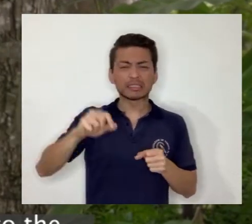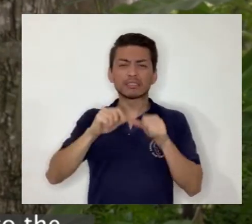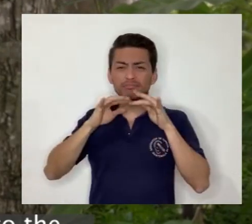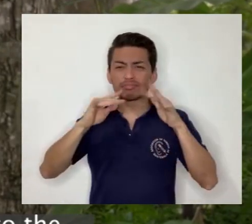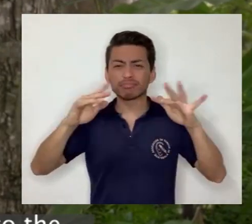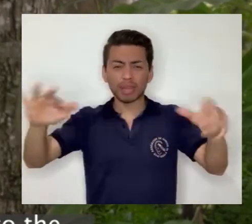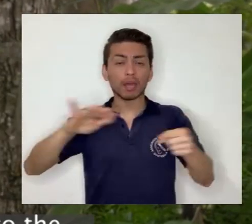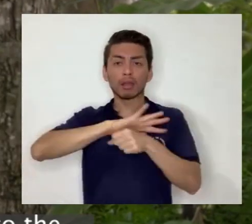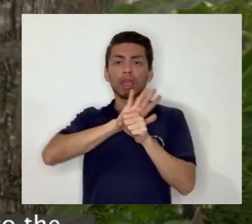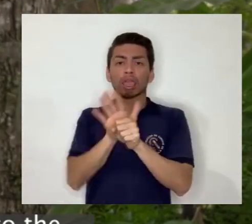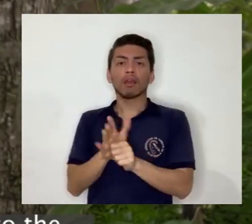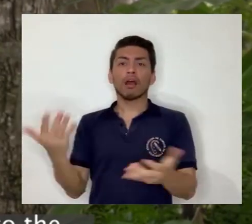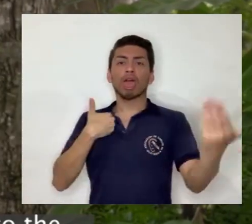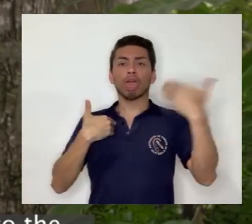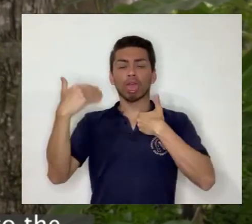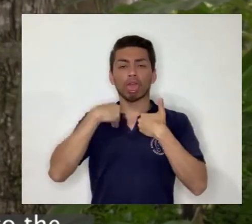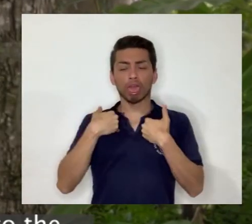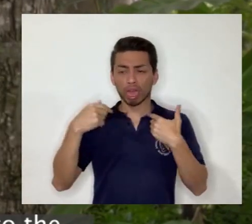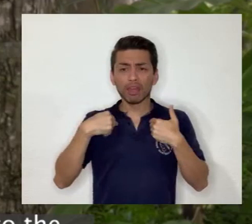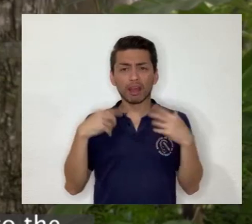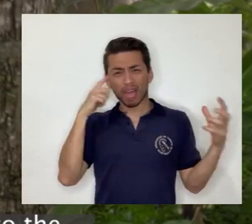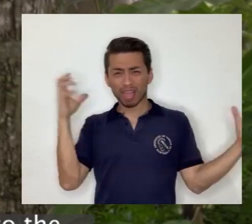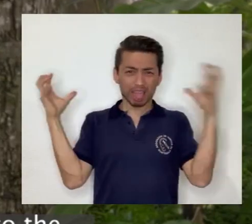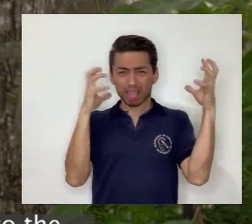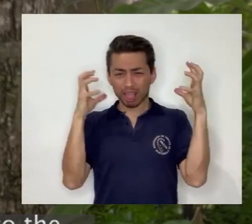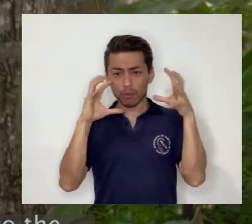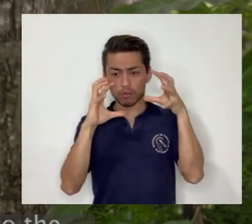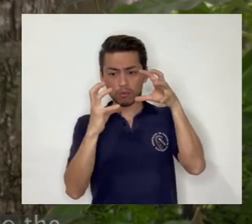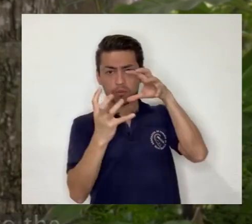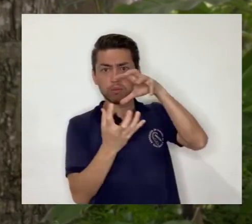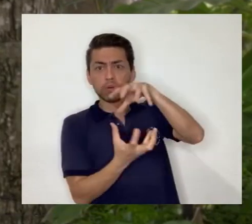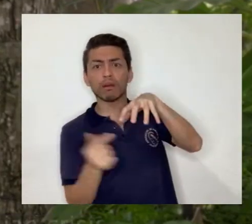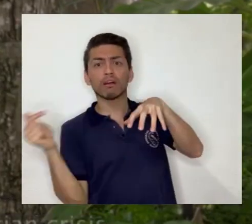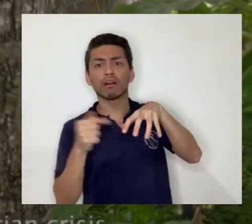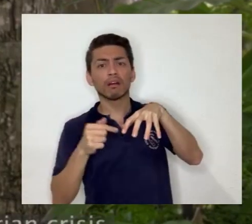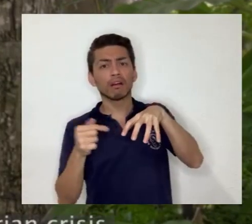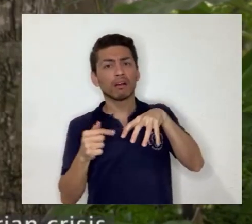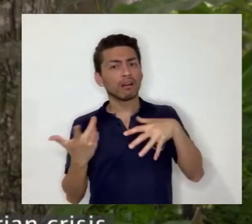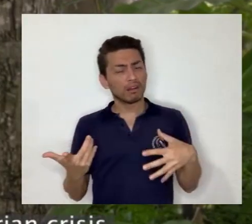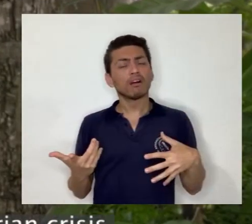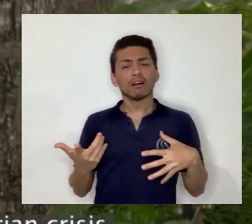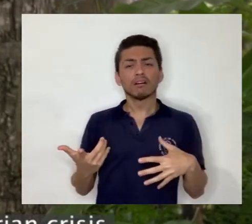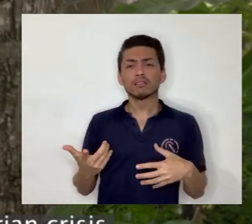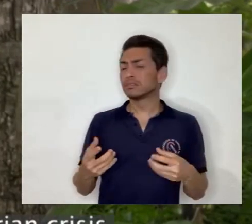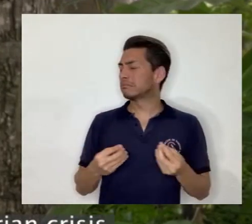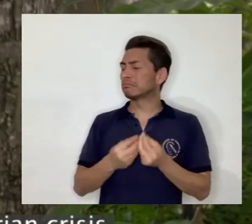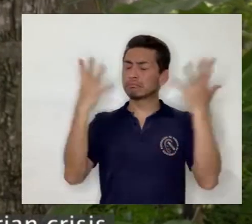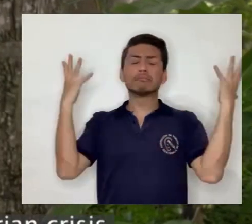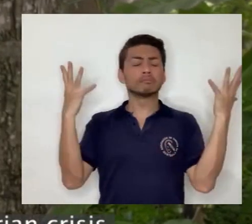to the negative effects to the pandemic caused by COVID-19, which is generating